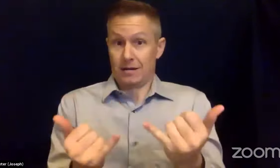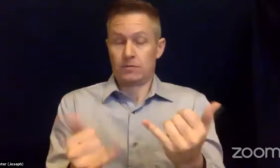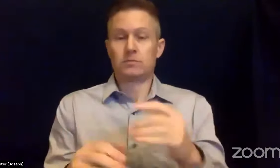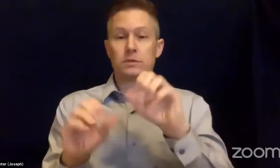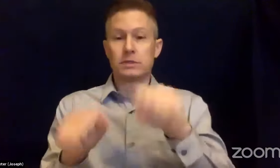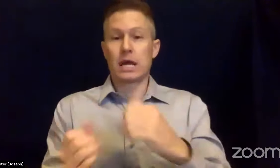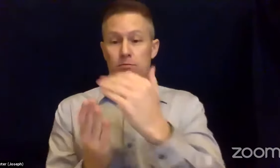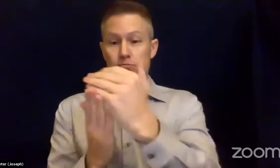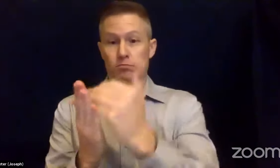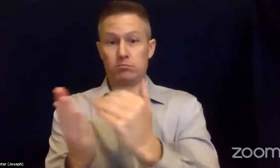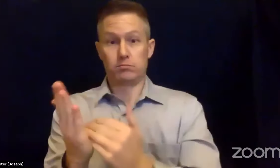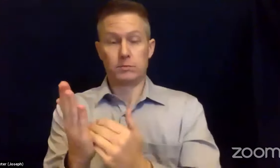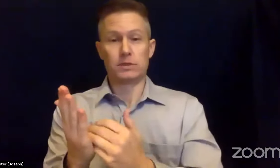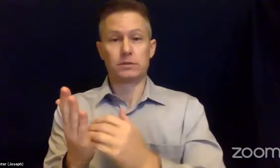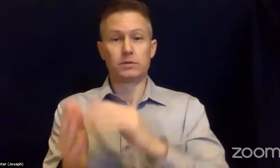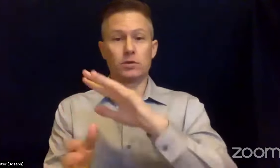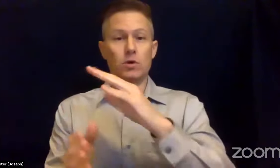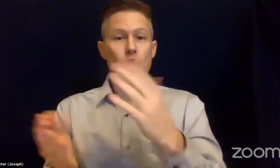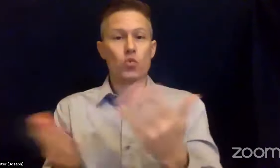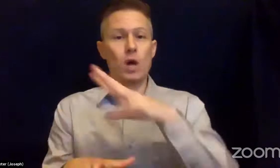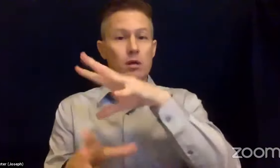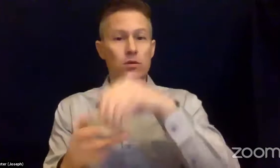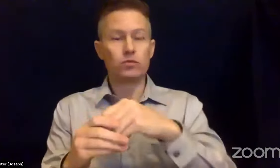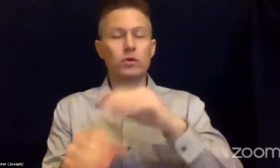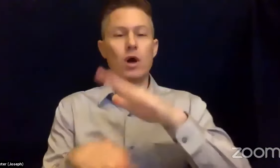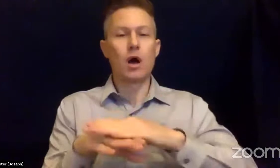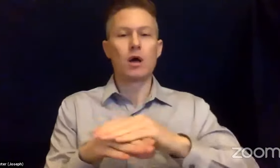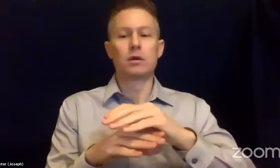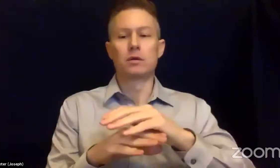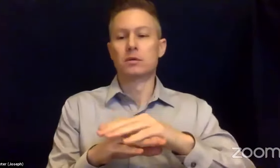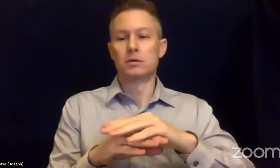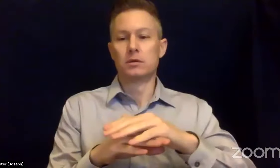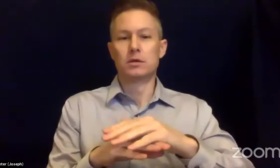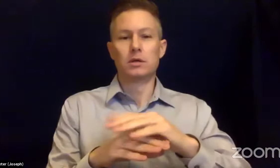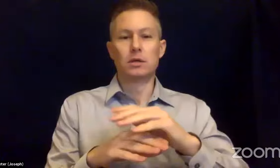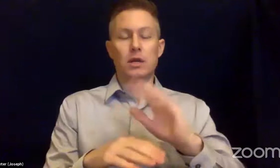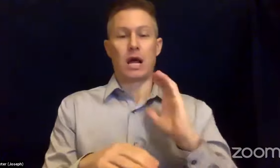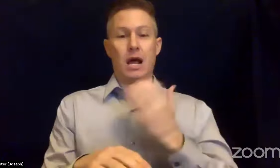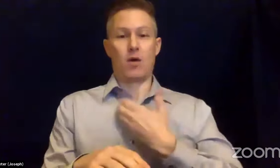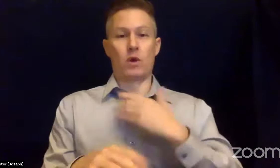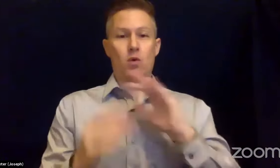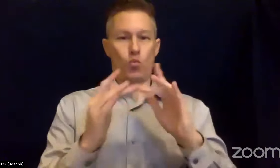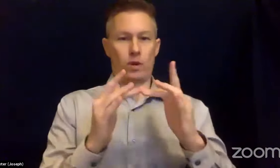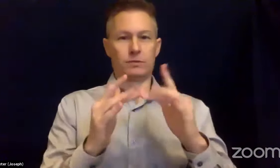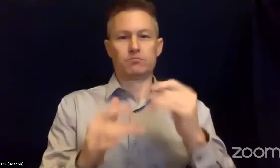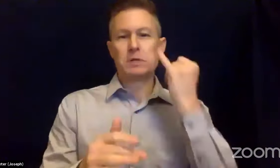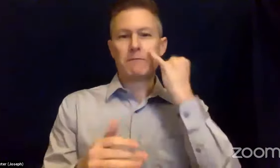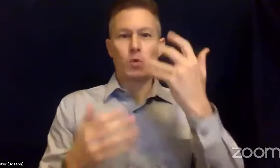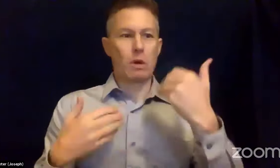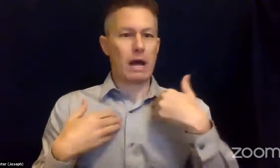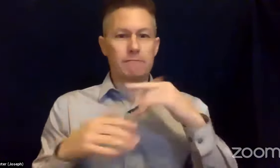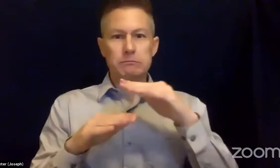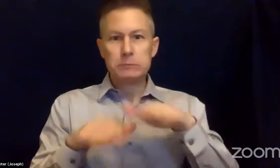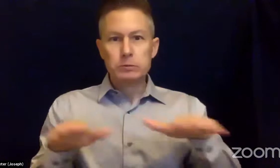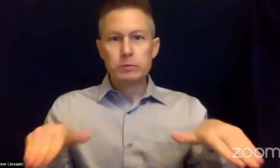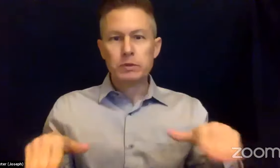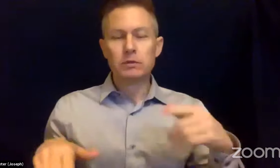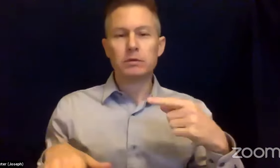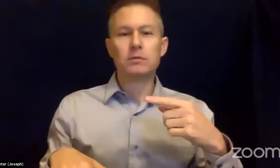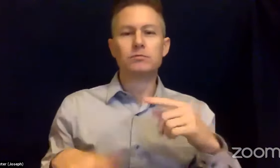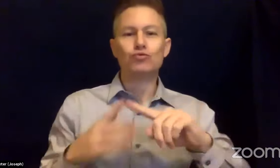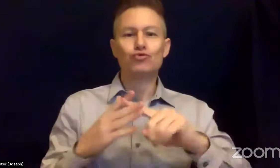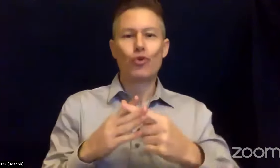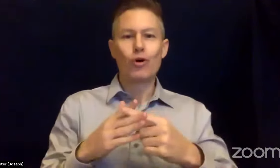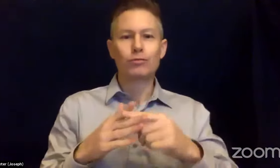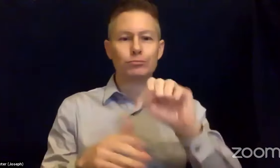.gov. If you have kids, turn it into a scavenger hunt to help them find these